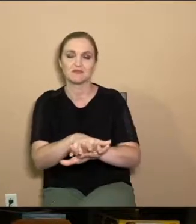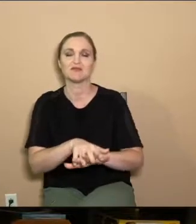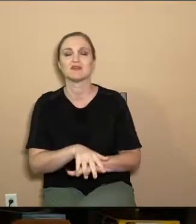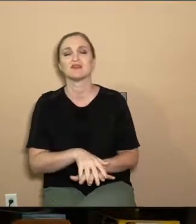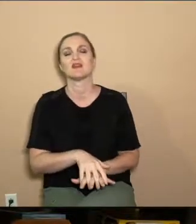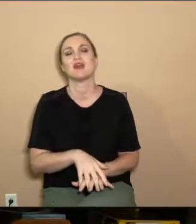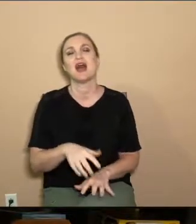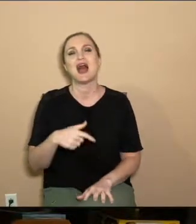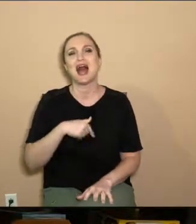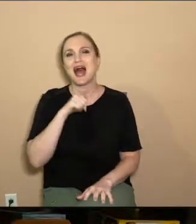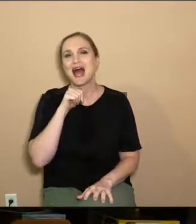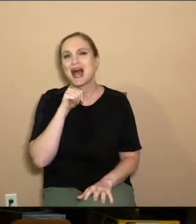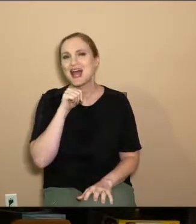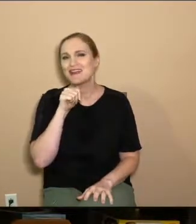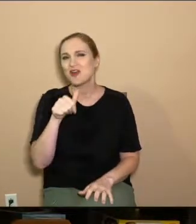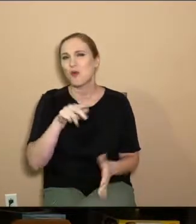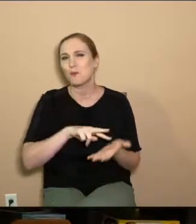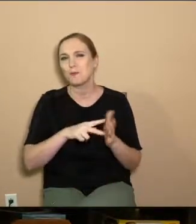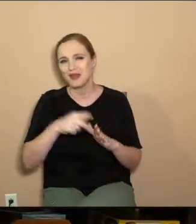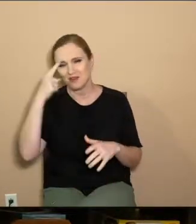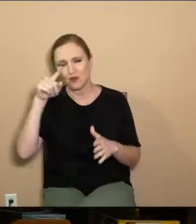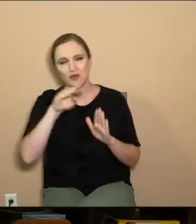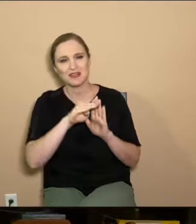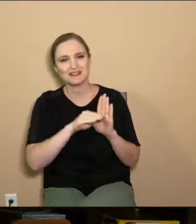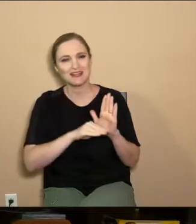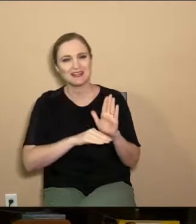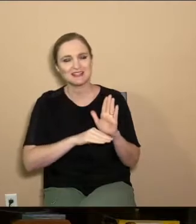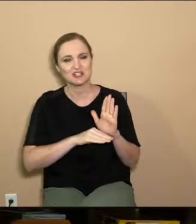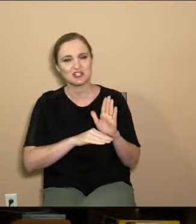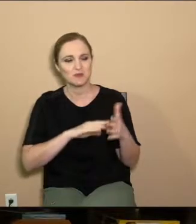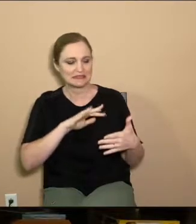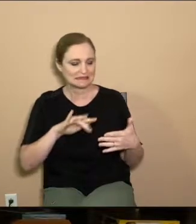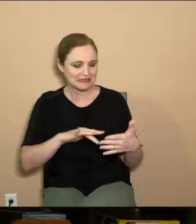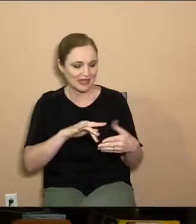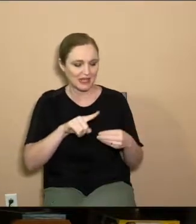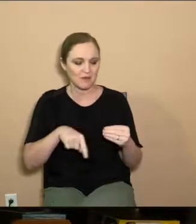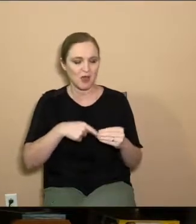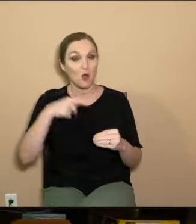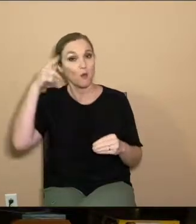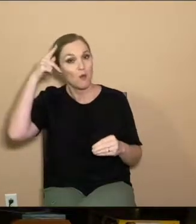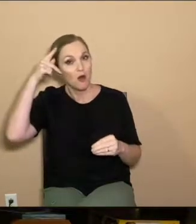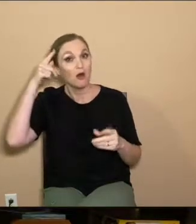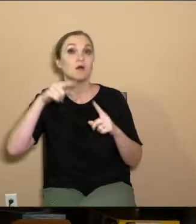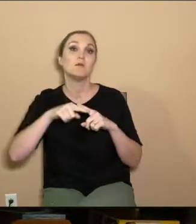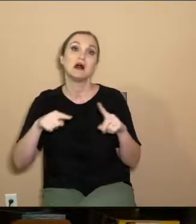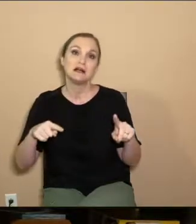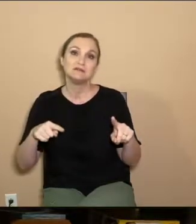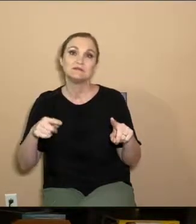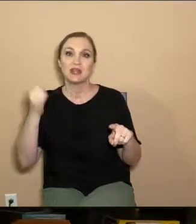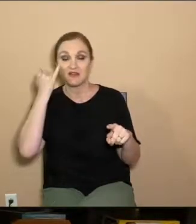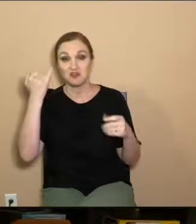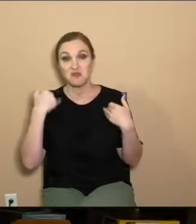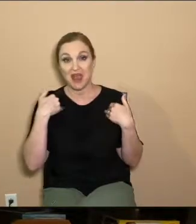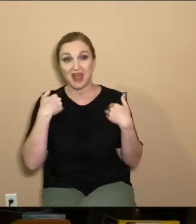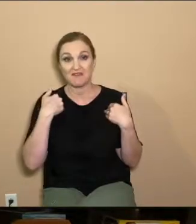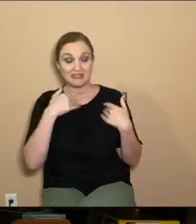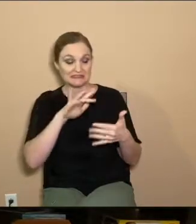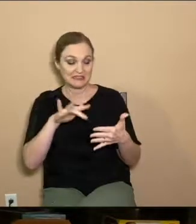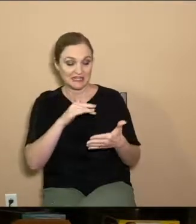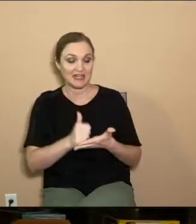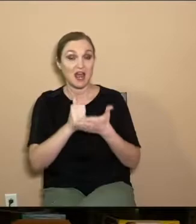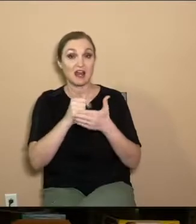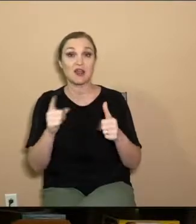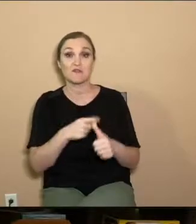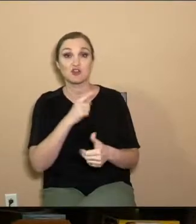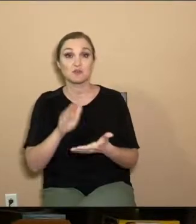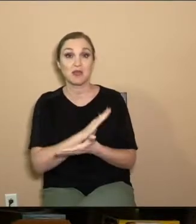this is, I'm not intending for this lesson to be a detailed study into the teachings of Paul. But if you've got the study guide on the first